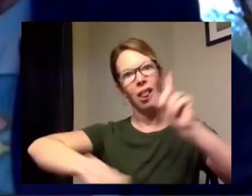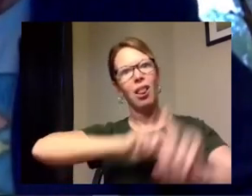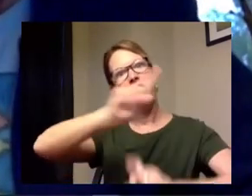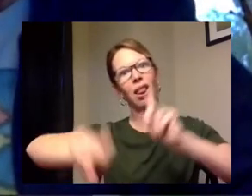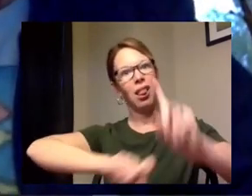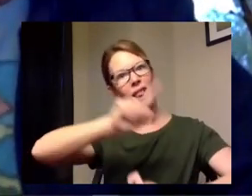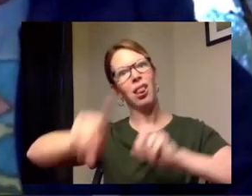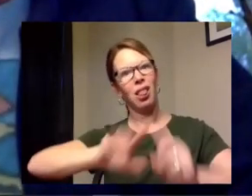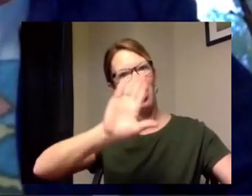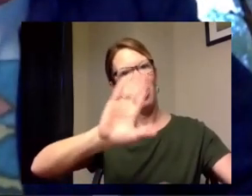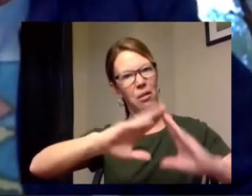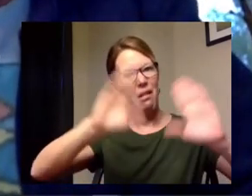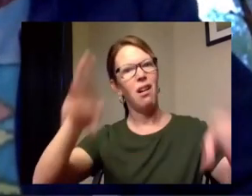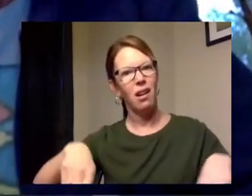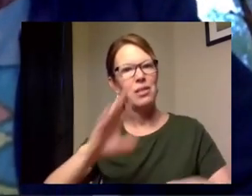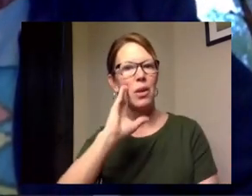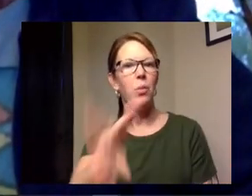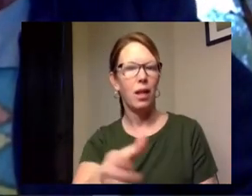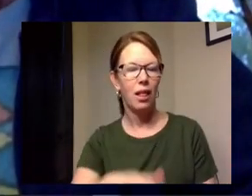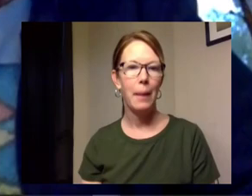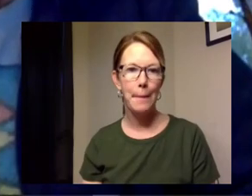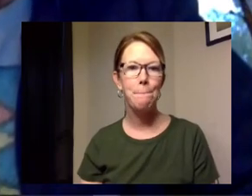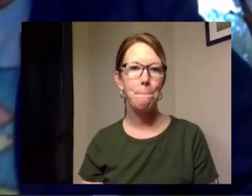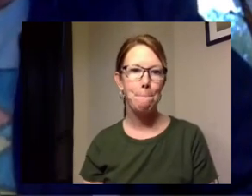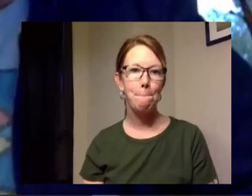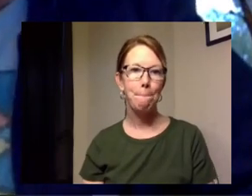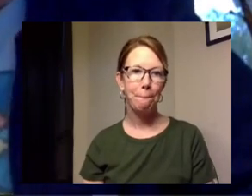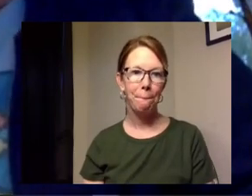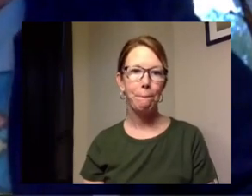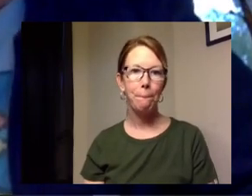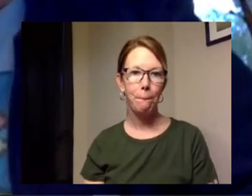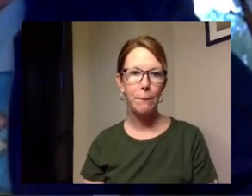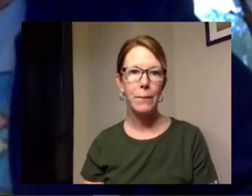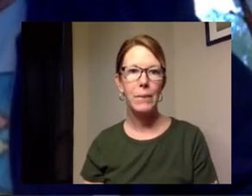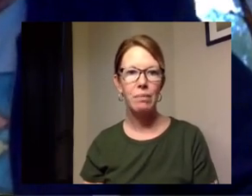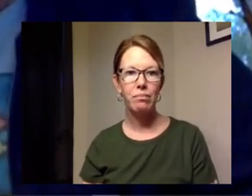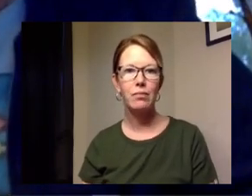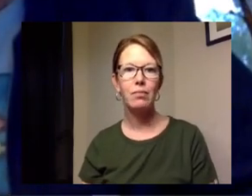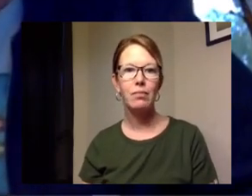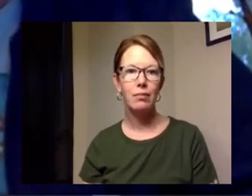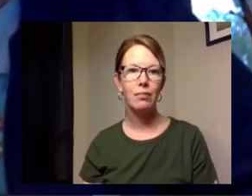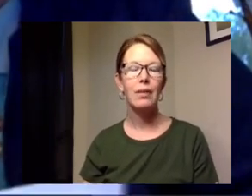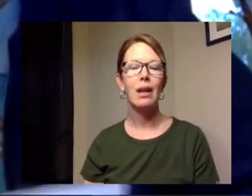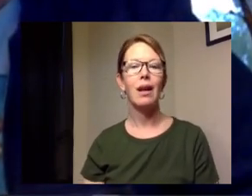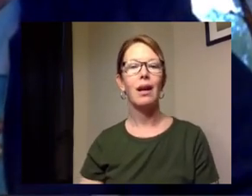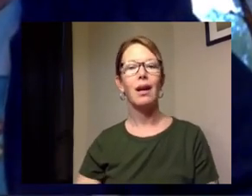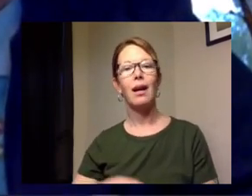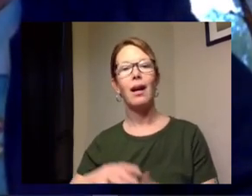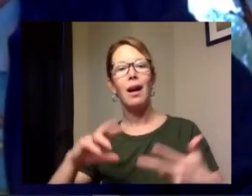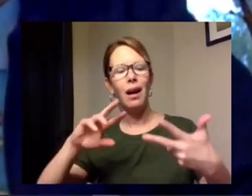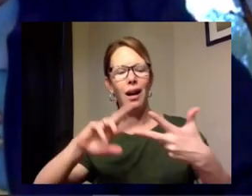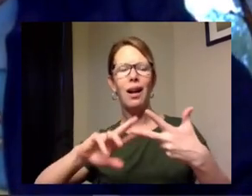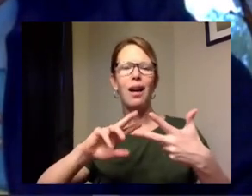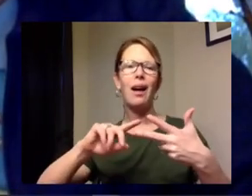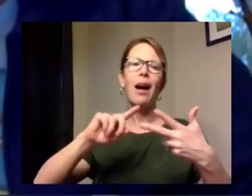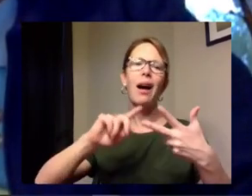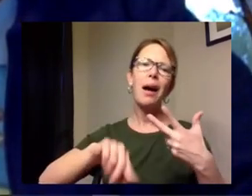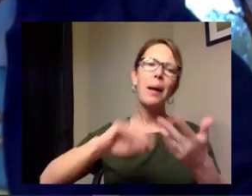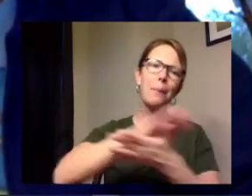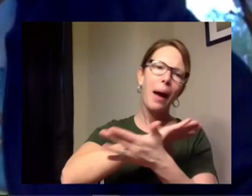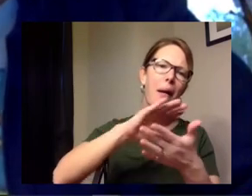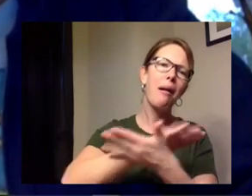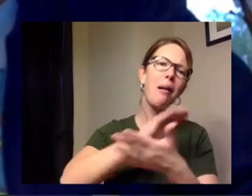house where they do the interview now these secondary two steps these last two steps waste valuable tax dollars